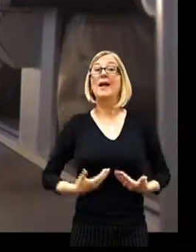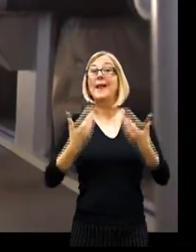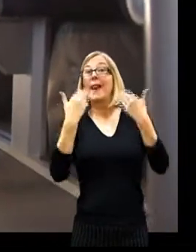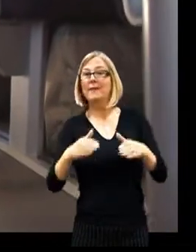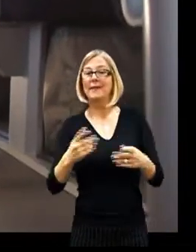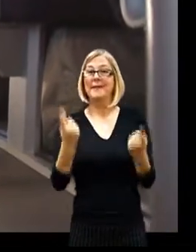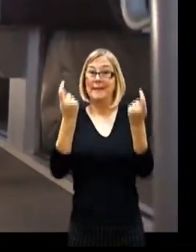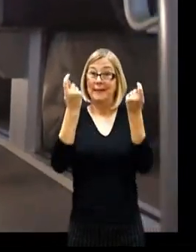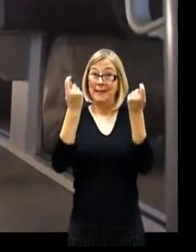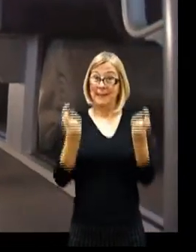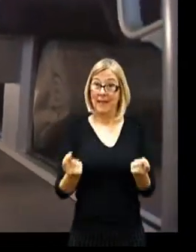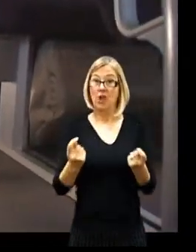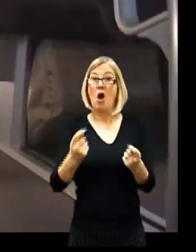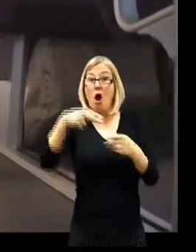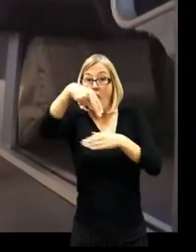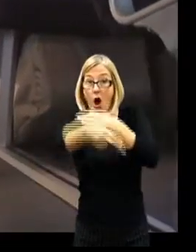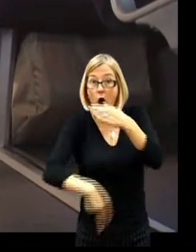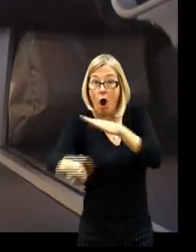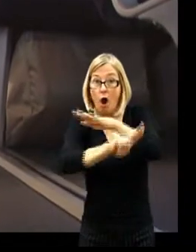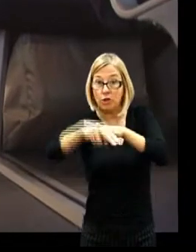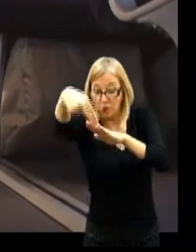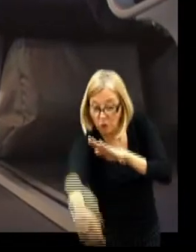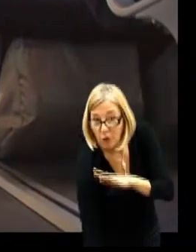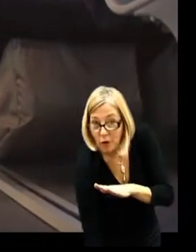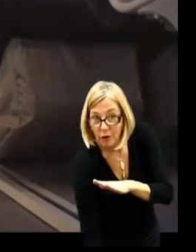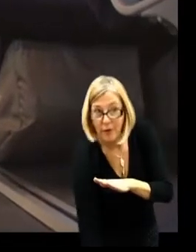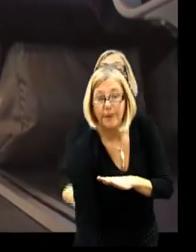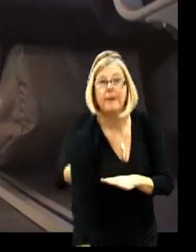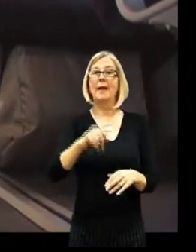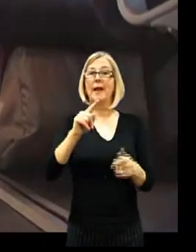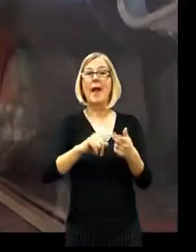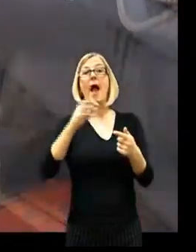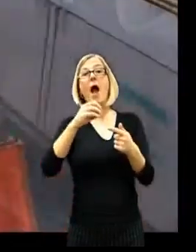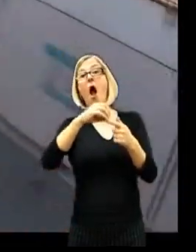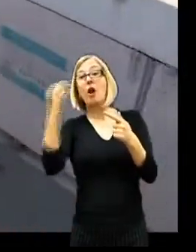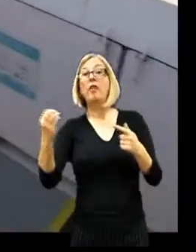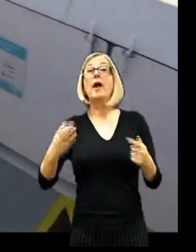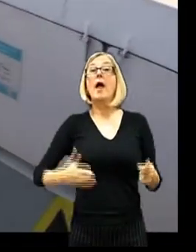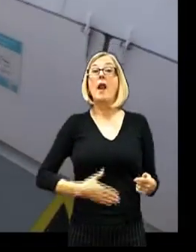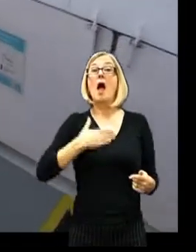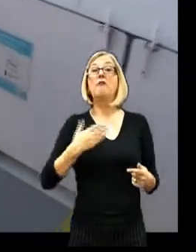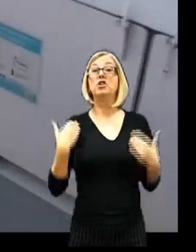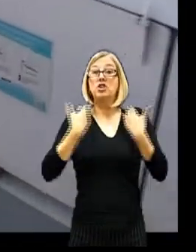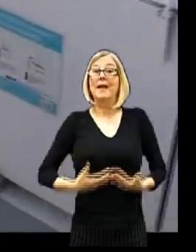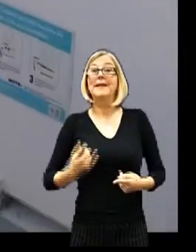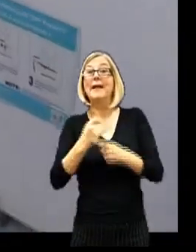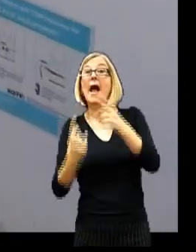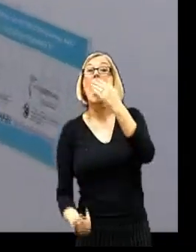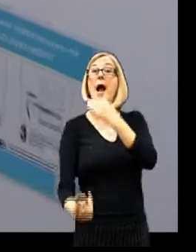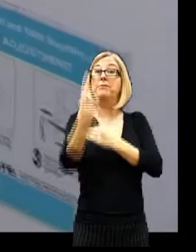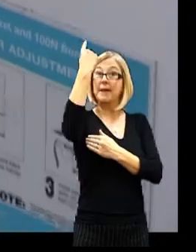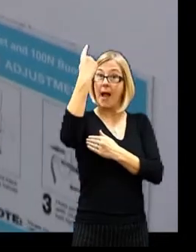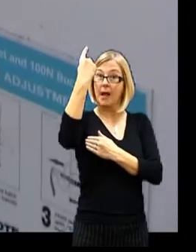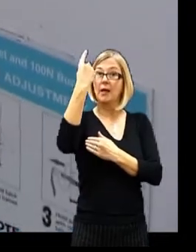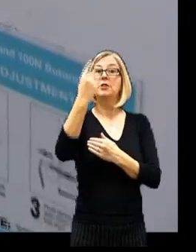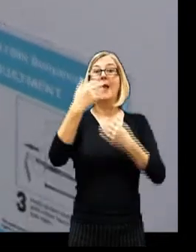in the main salon, life jackets can be found beneath your seats. And for those of you on the upper deck, life jackets are stored